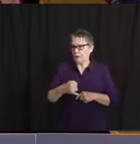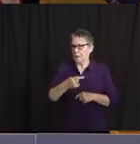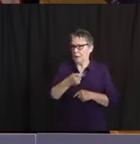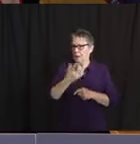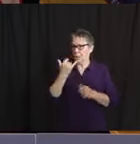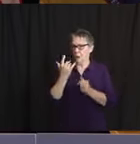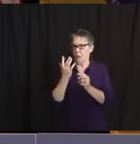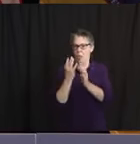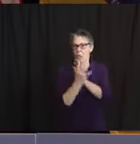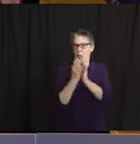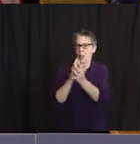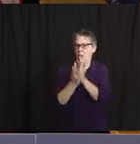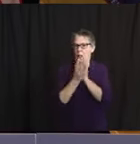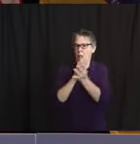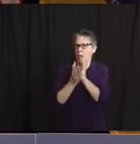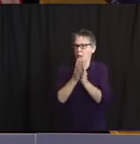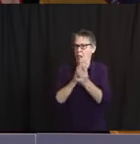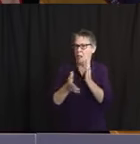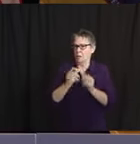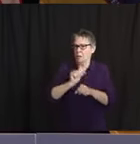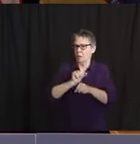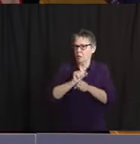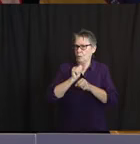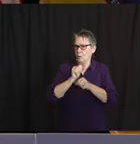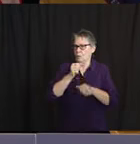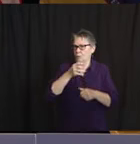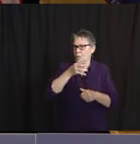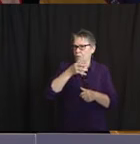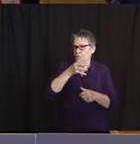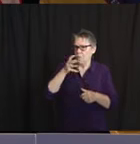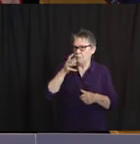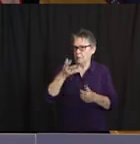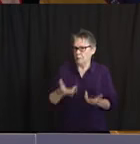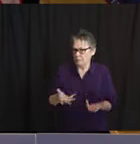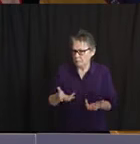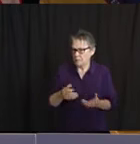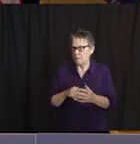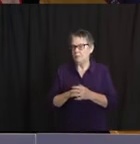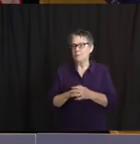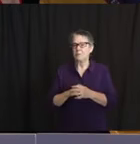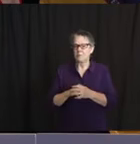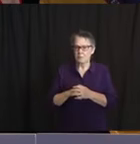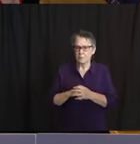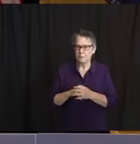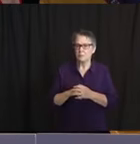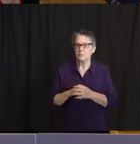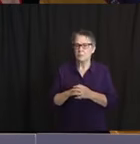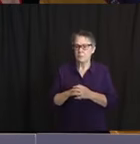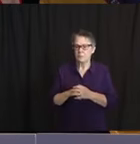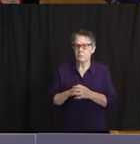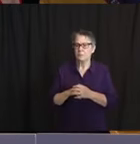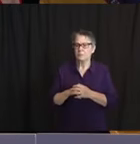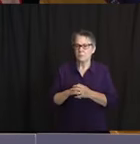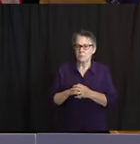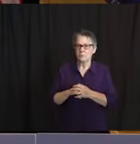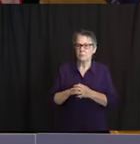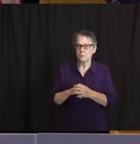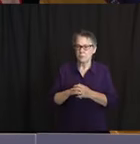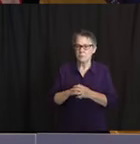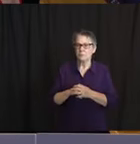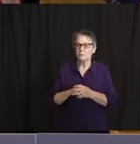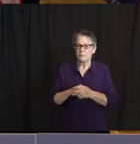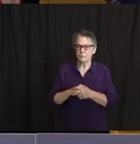100 long-term care facilities are implementing universal baseline testing protocols, representing about